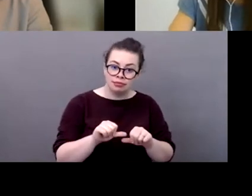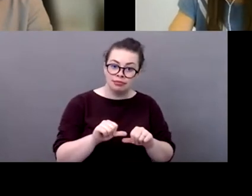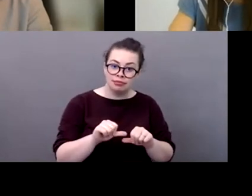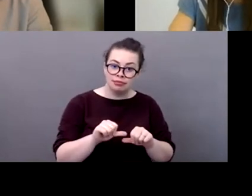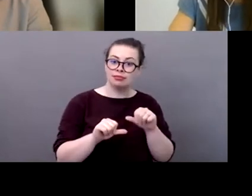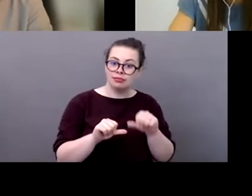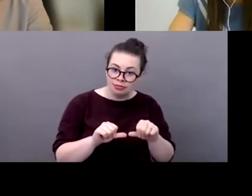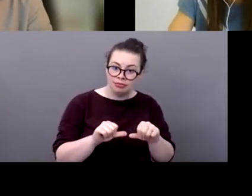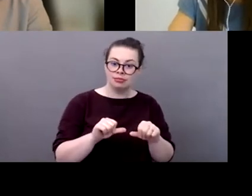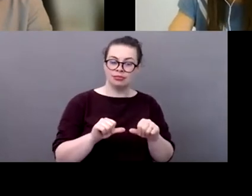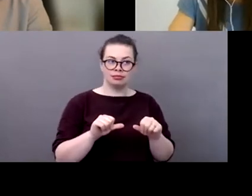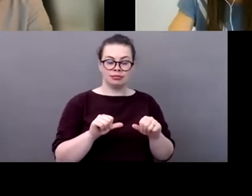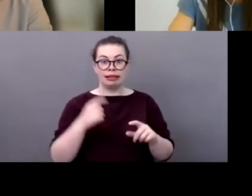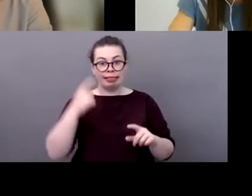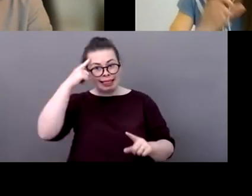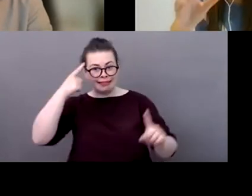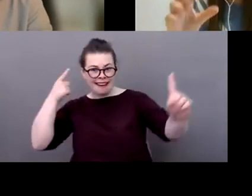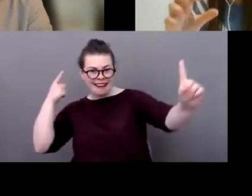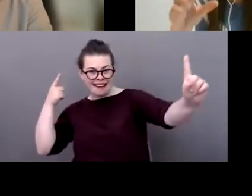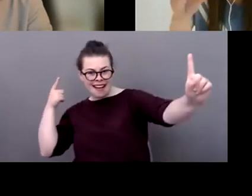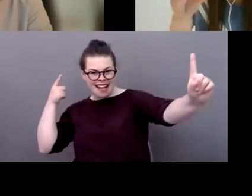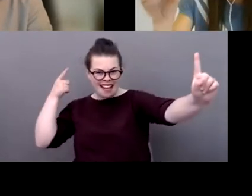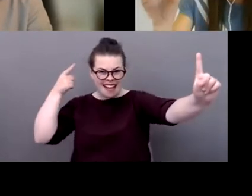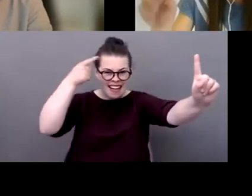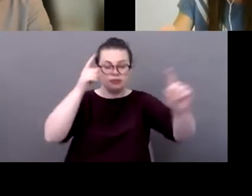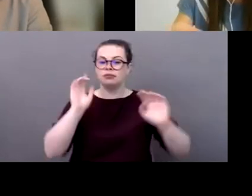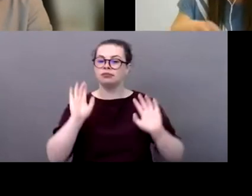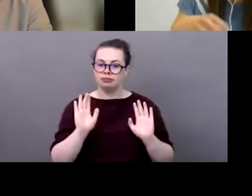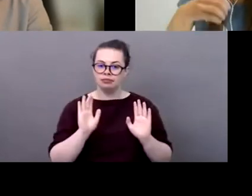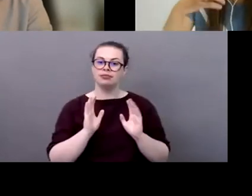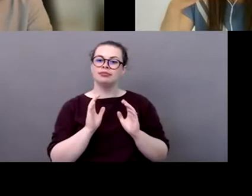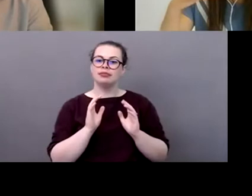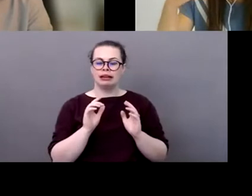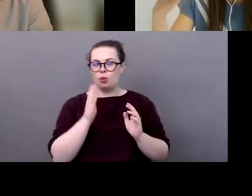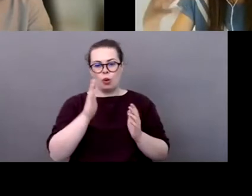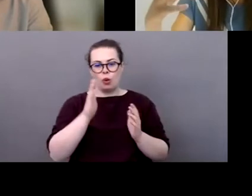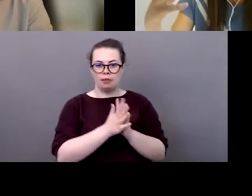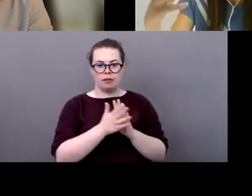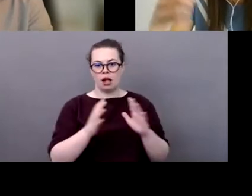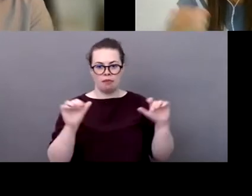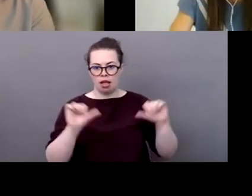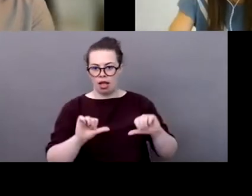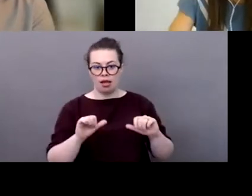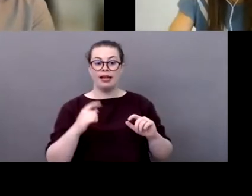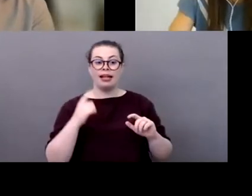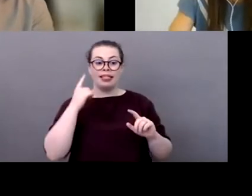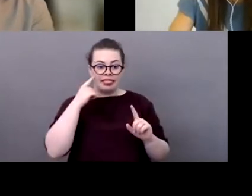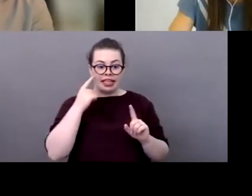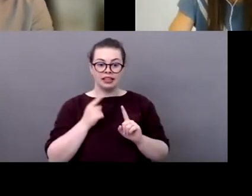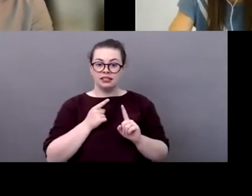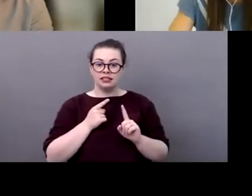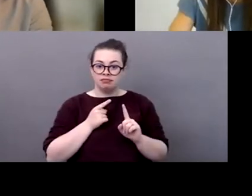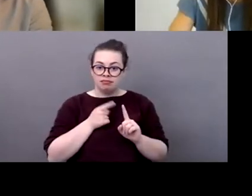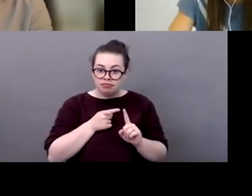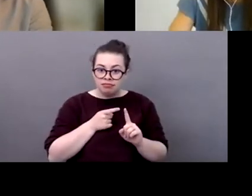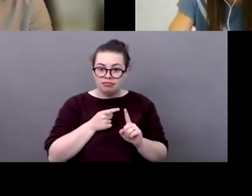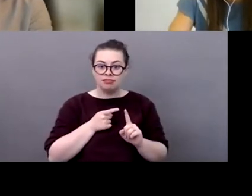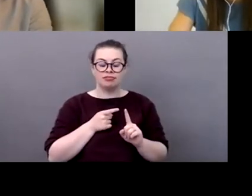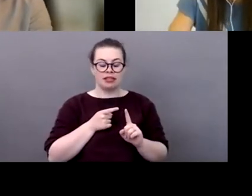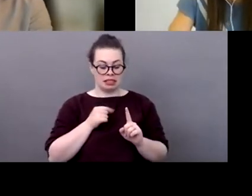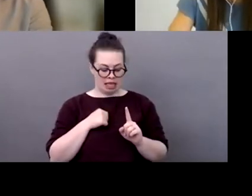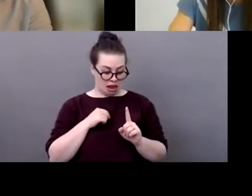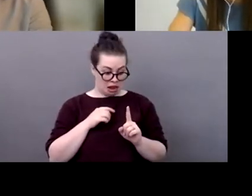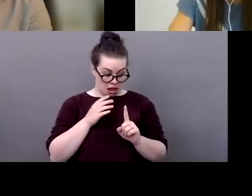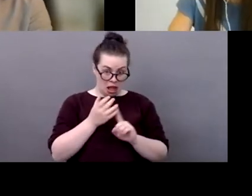and and big goals but set yourself small steps and you know celebrate uh every uh every step